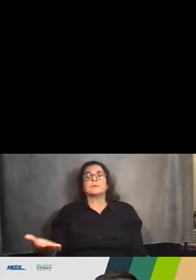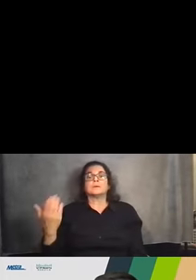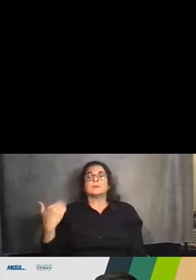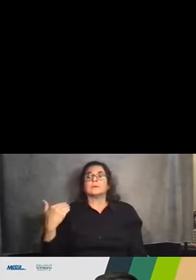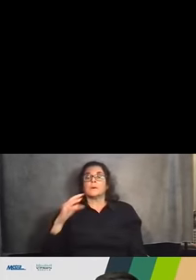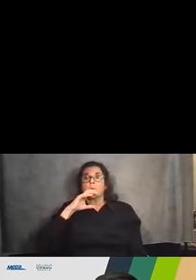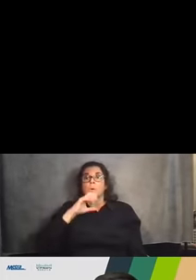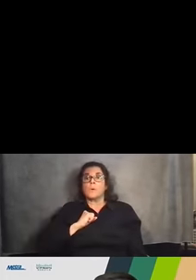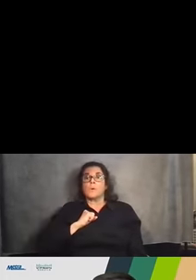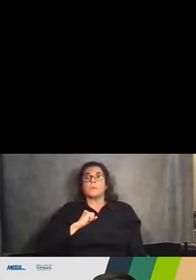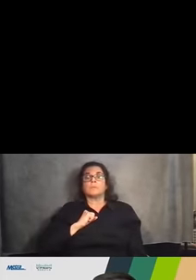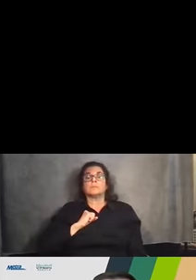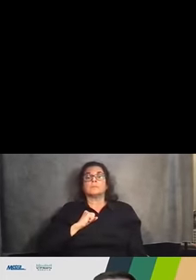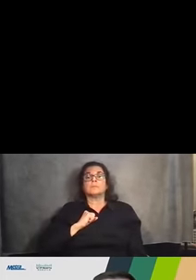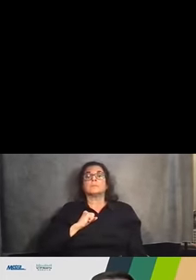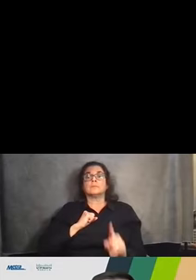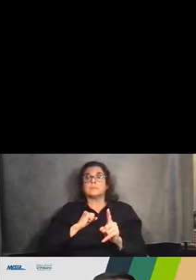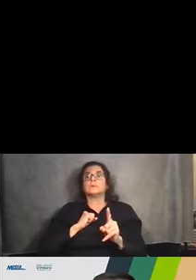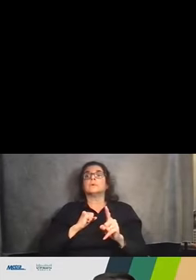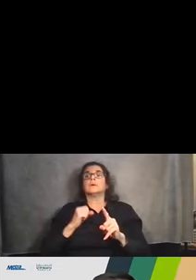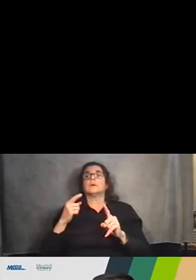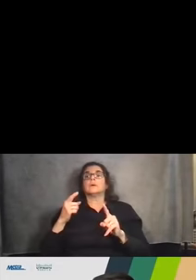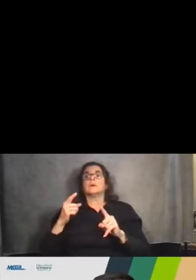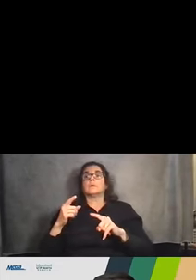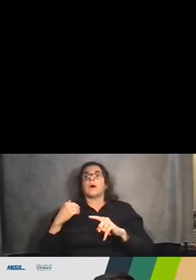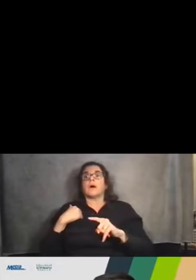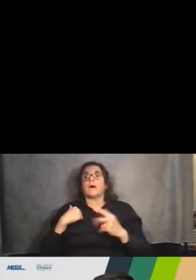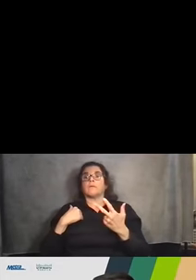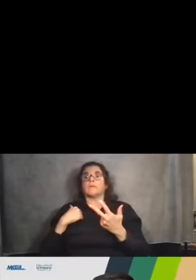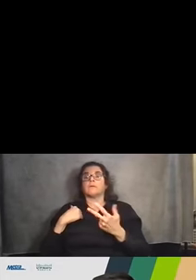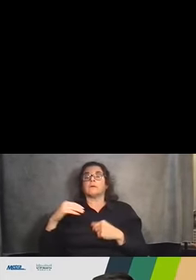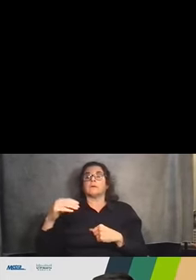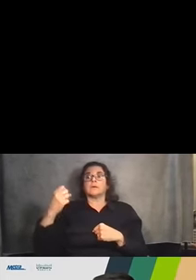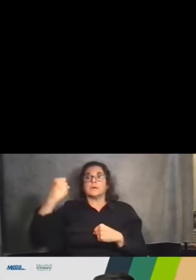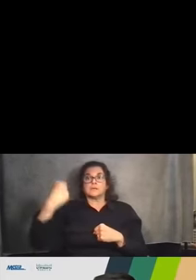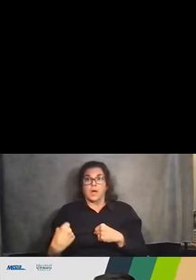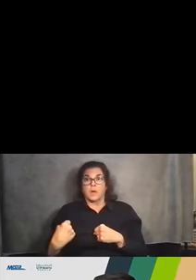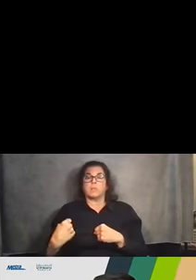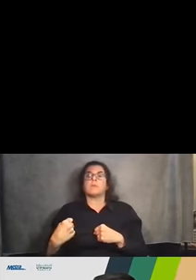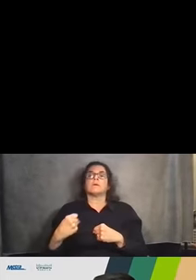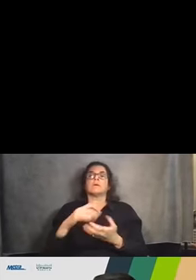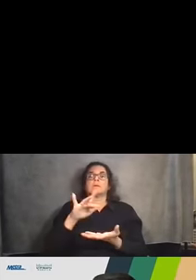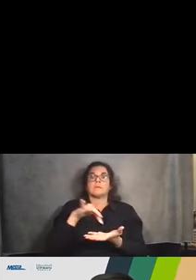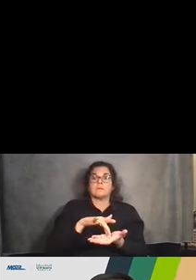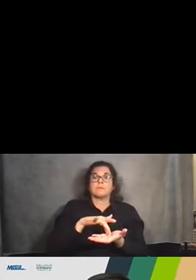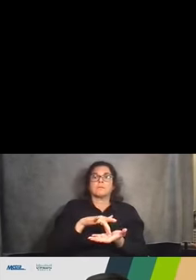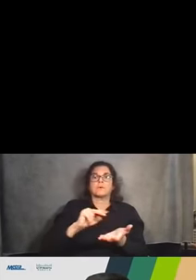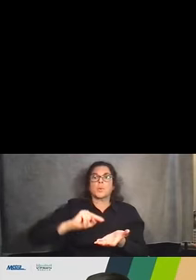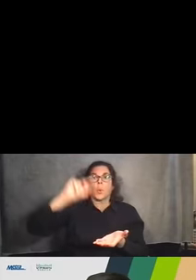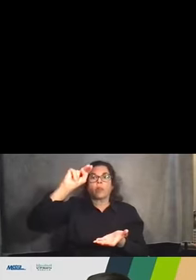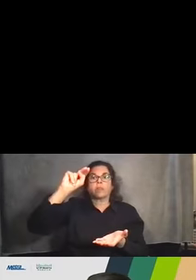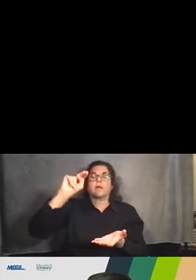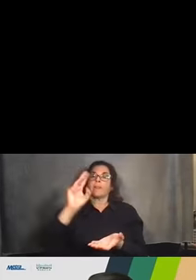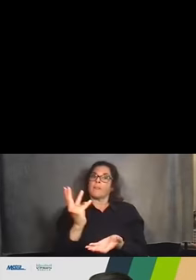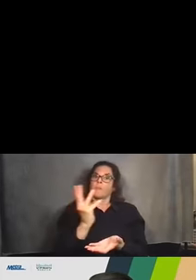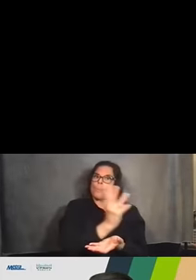bays. There's a southbound track on the east side, a northbound track in the middle, and then an unused bay along the west side of the corridor.